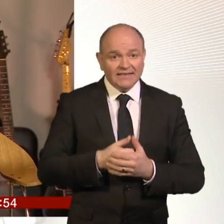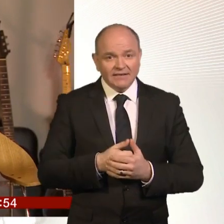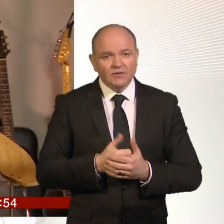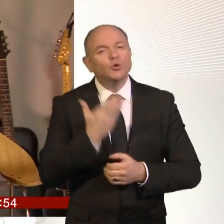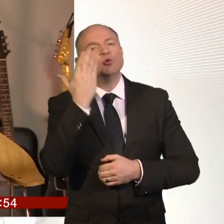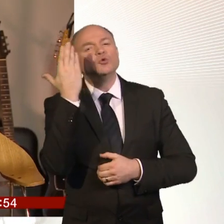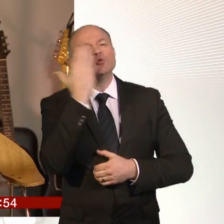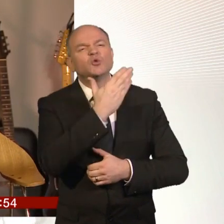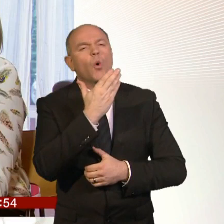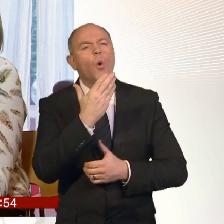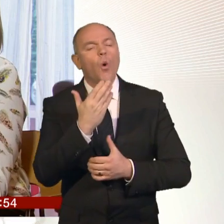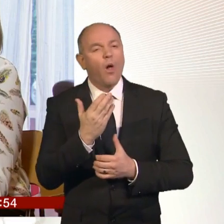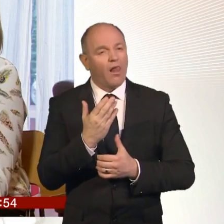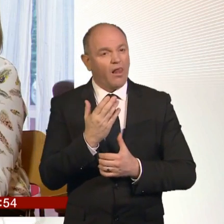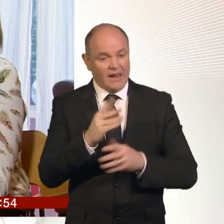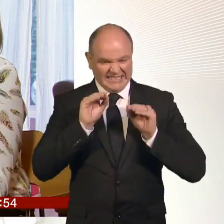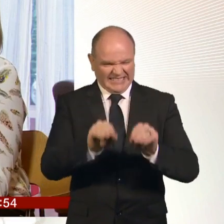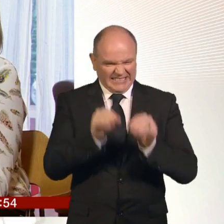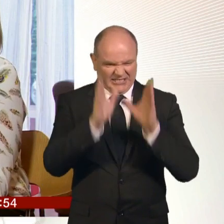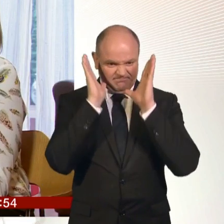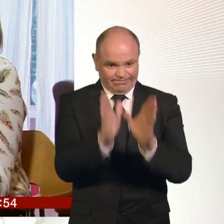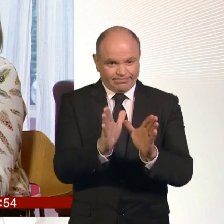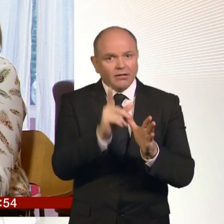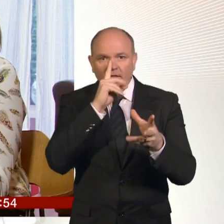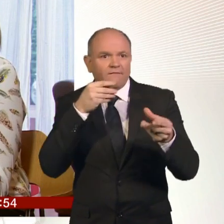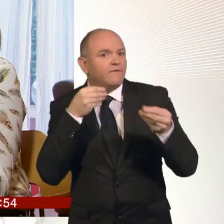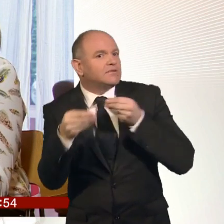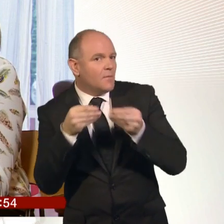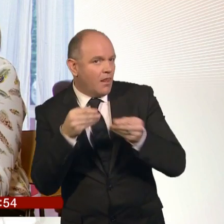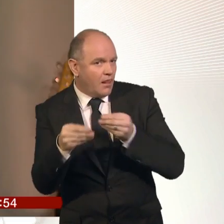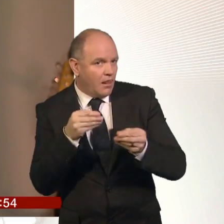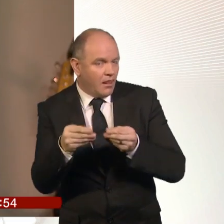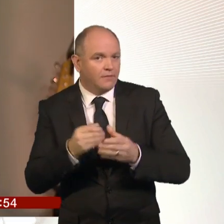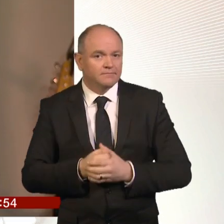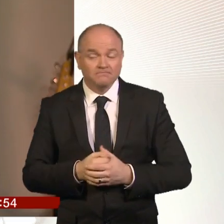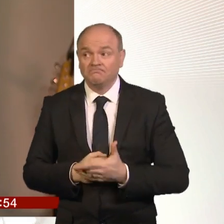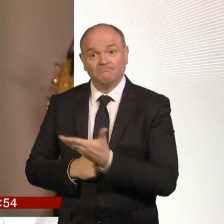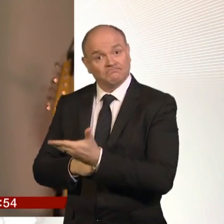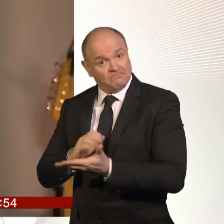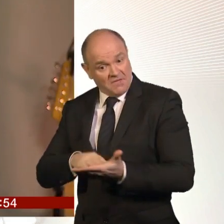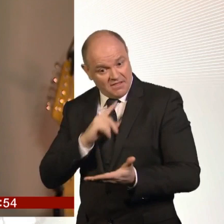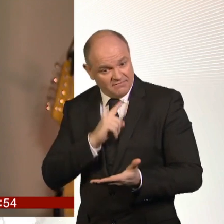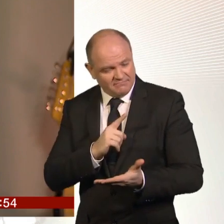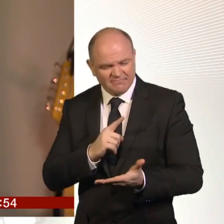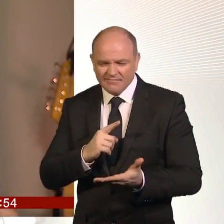geared towards one-size-fits-all. You know, our children don't necessarily have learning disabilities. They're super intelligent.